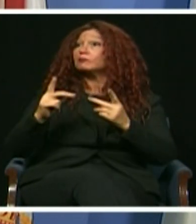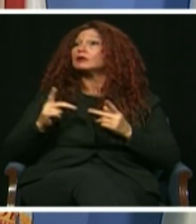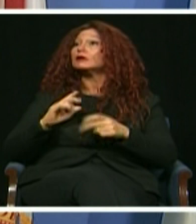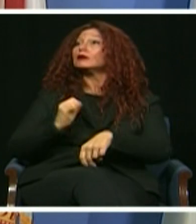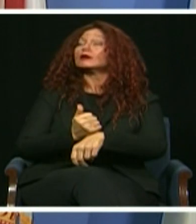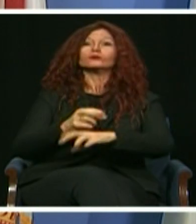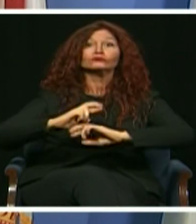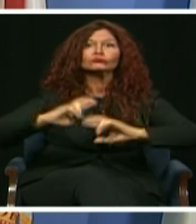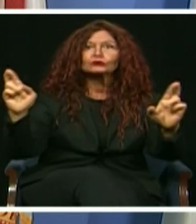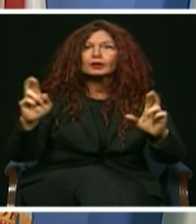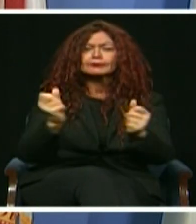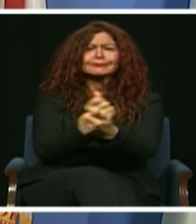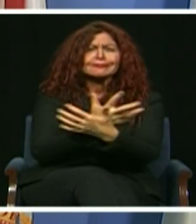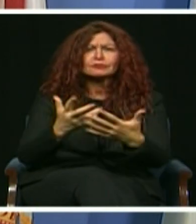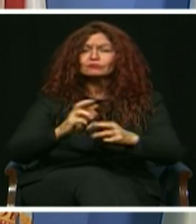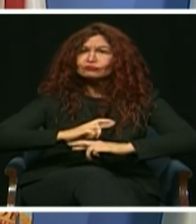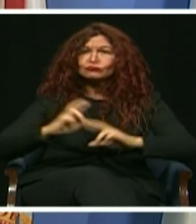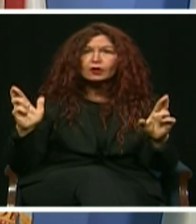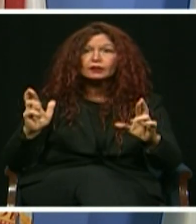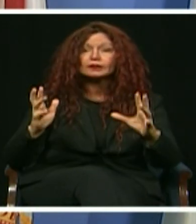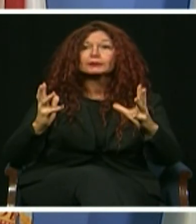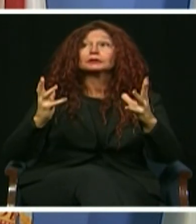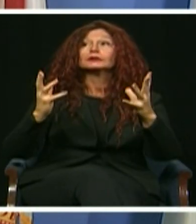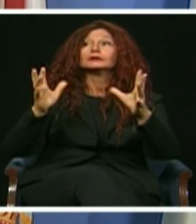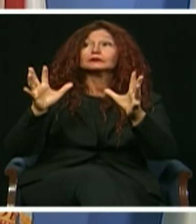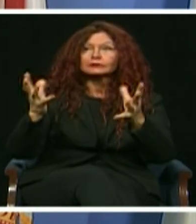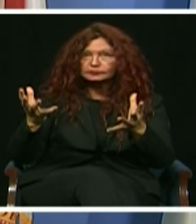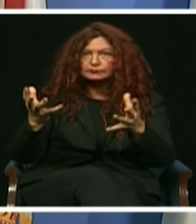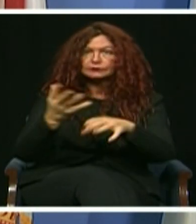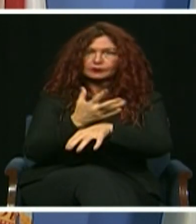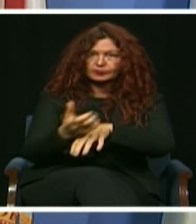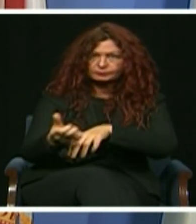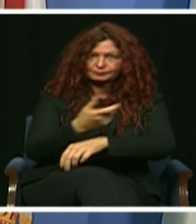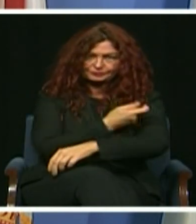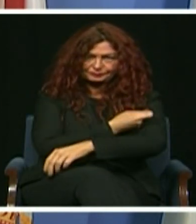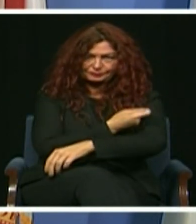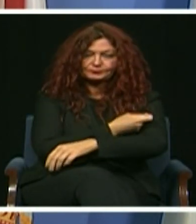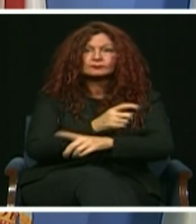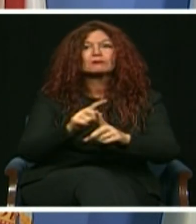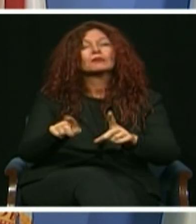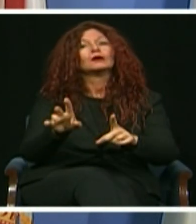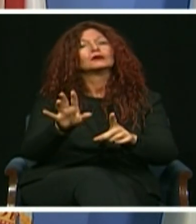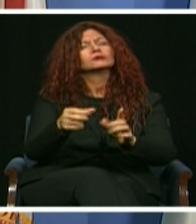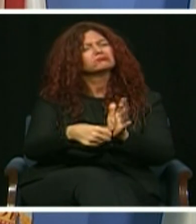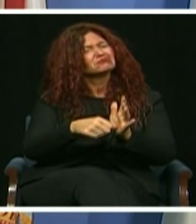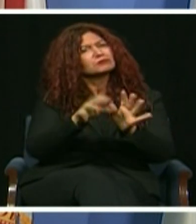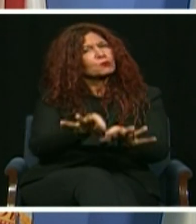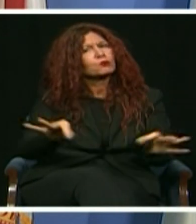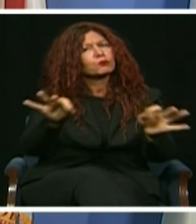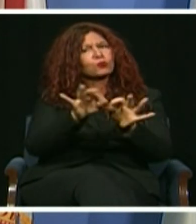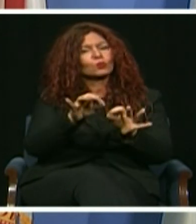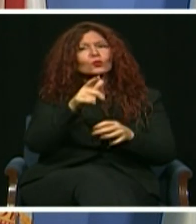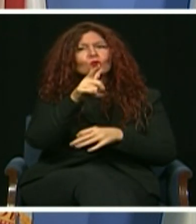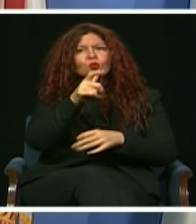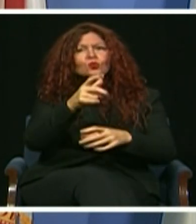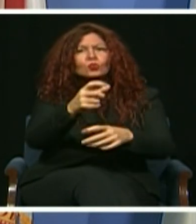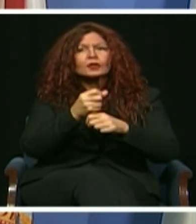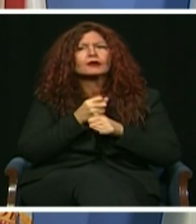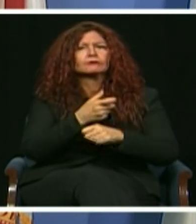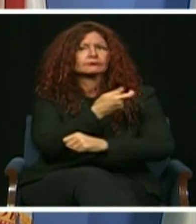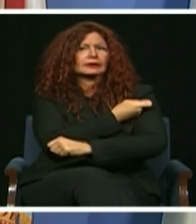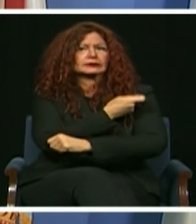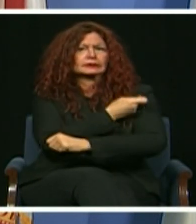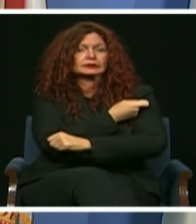efficiently and safely, we must also ensure they're being distributed equitably to protect all our communities